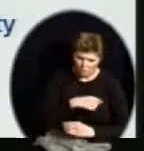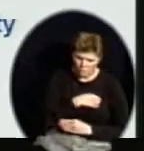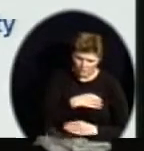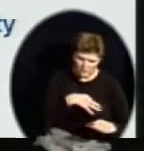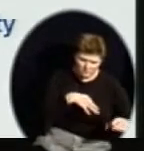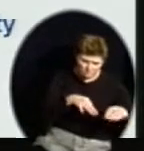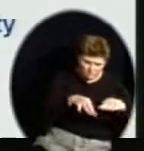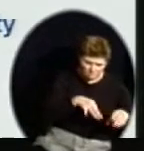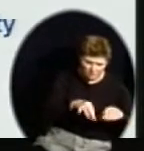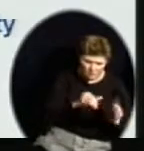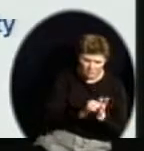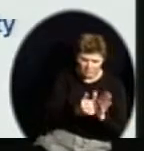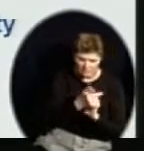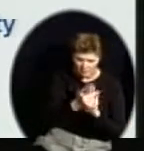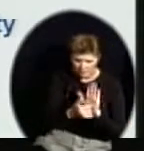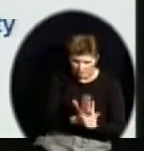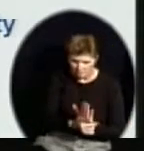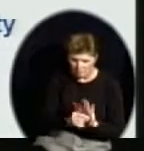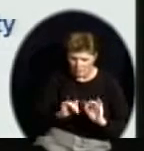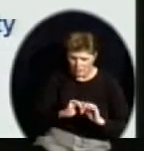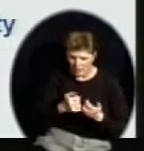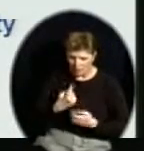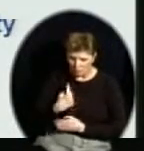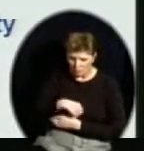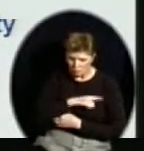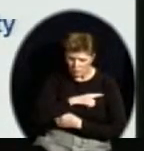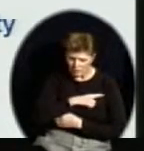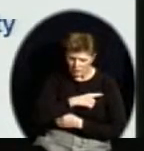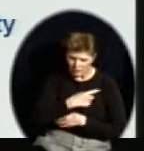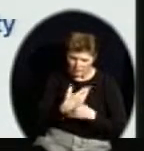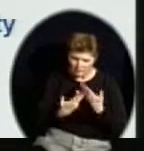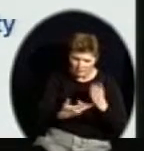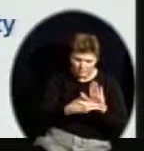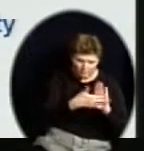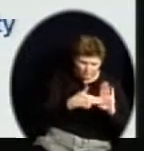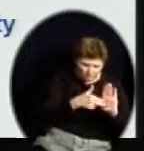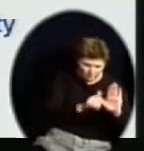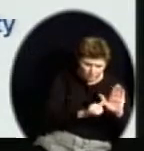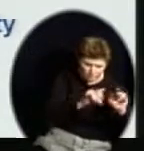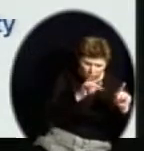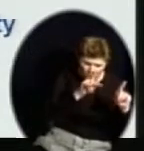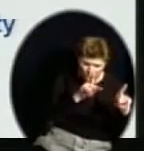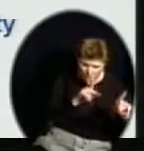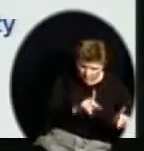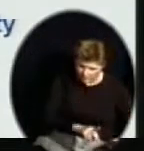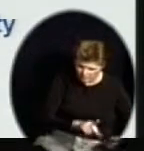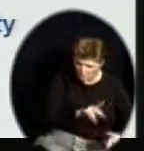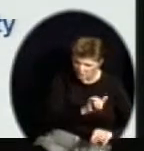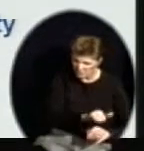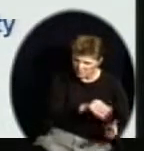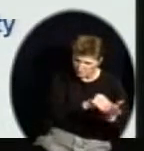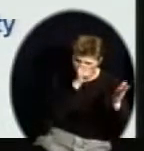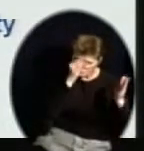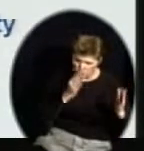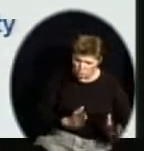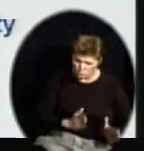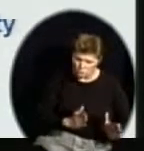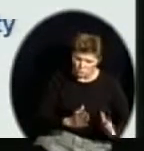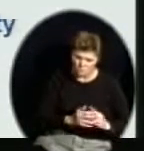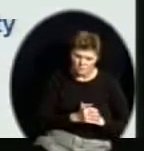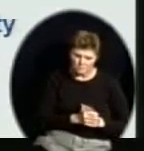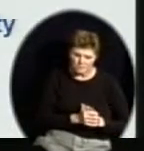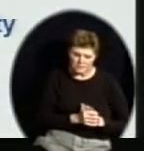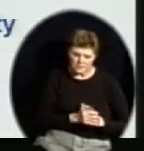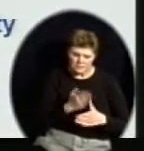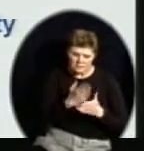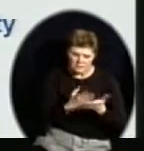It includes 38 pages of content covering key elements of the regulations. Those elements